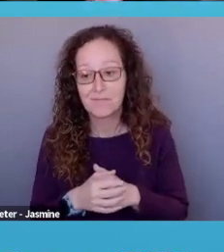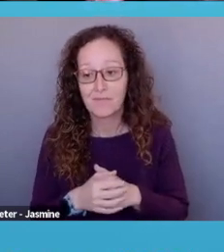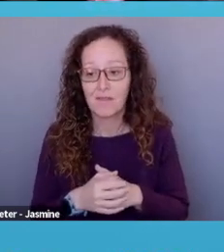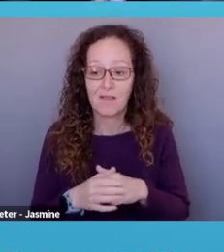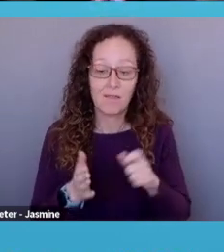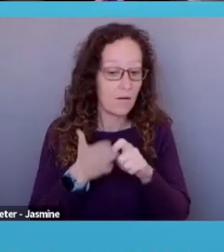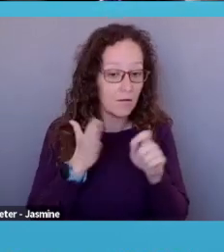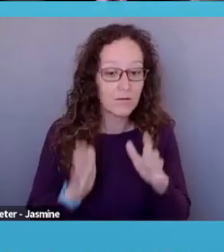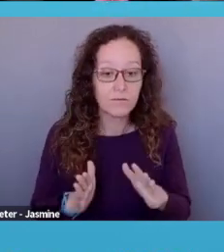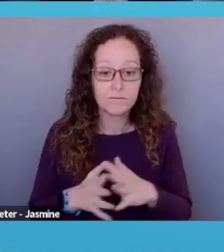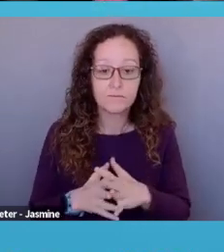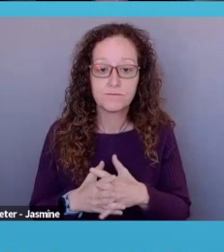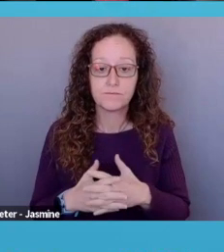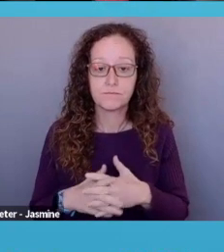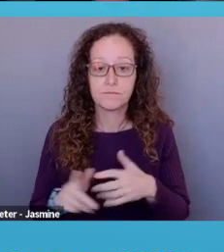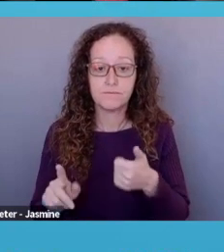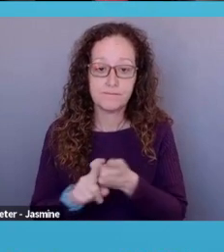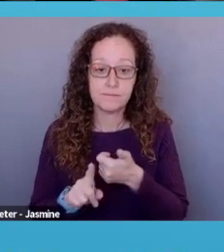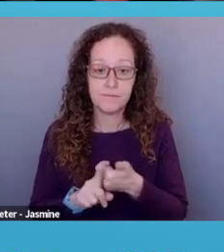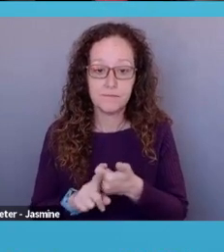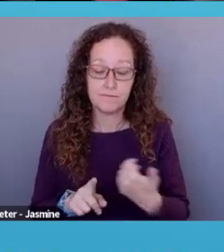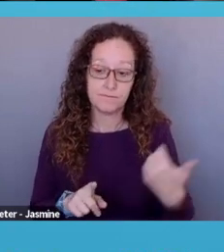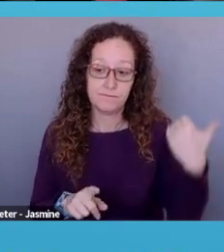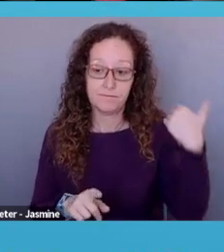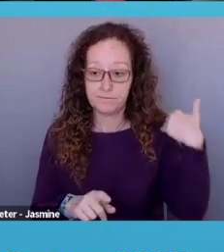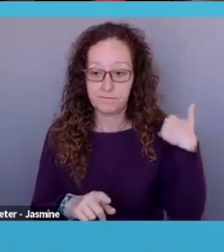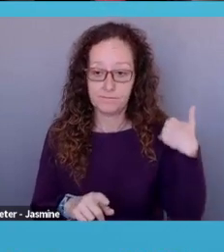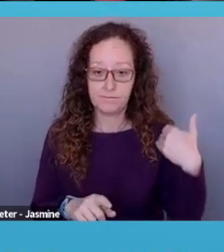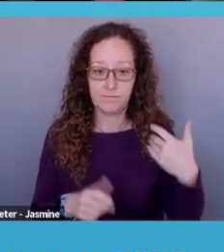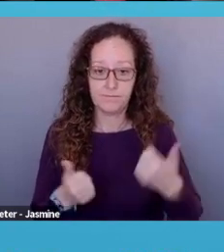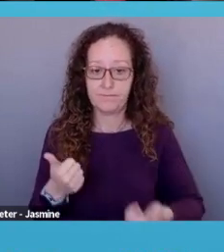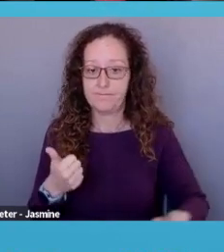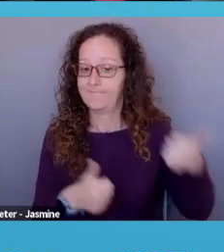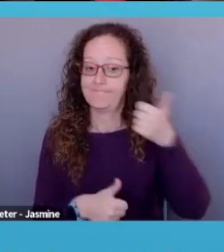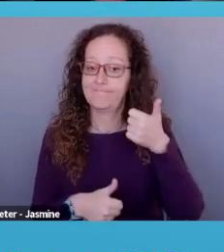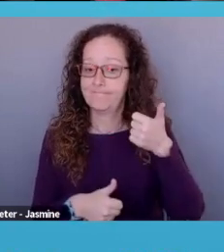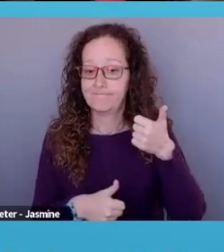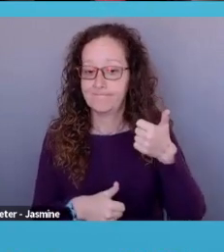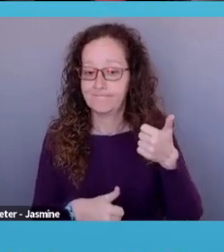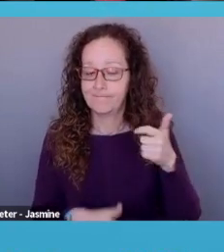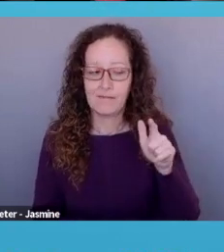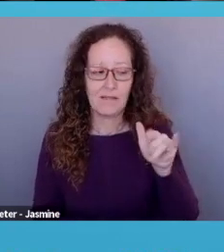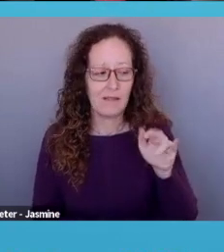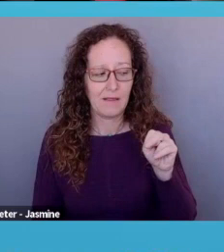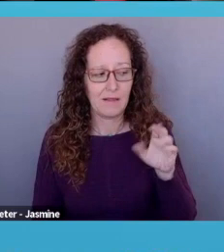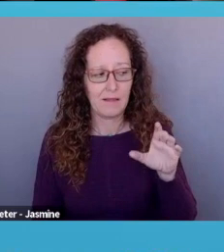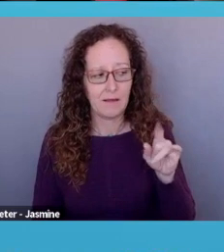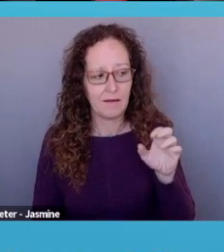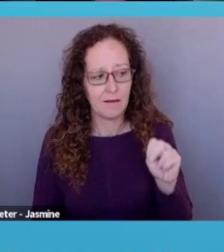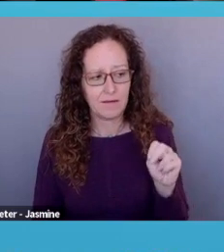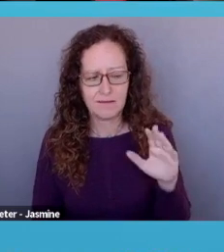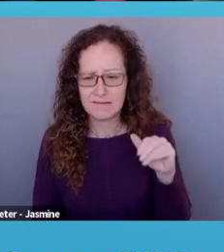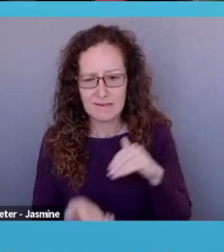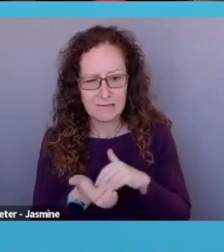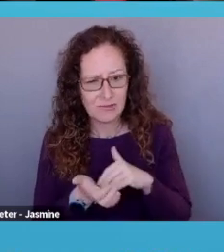was, uh, he was the head of Lincoln's, Lincoln center,